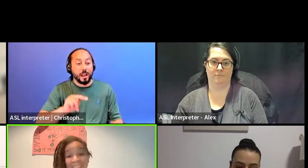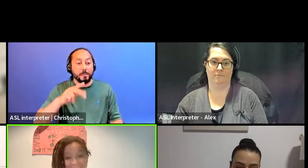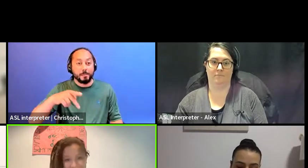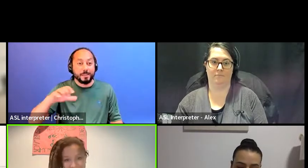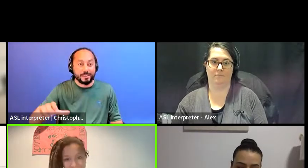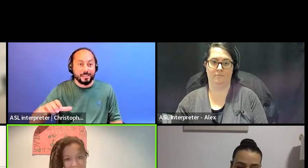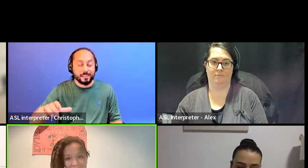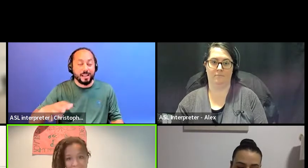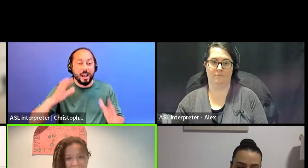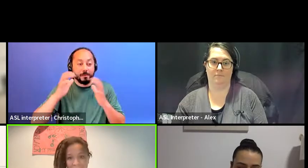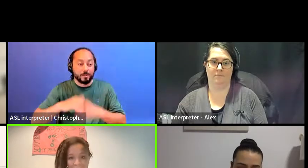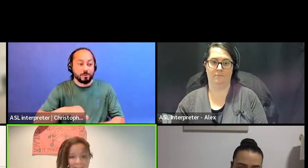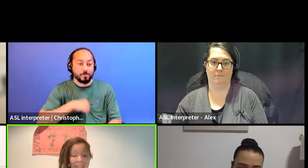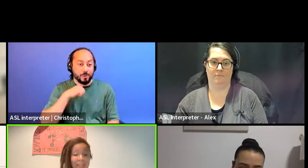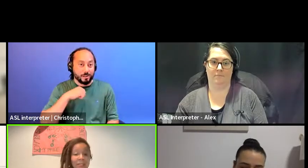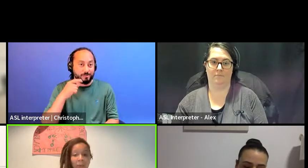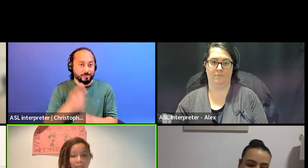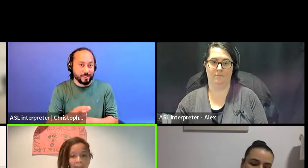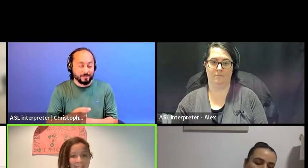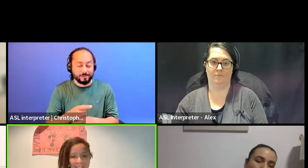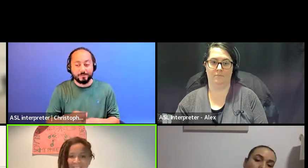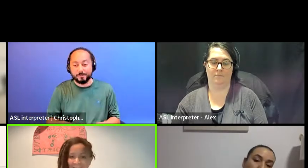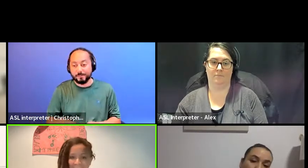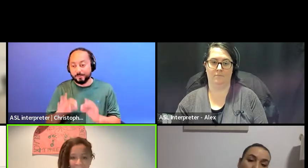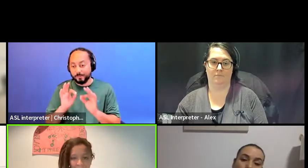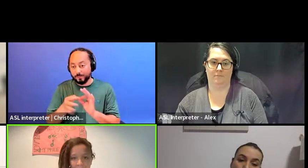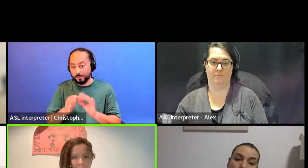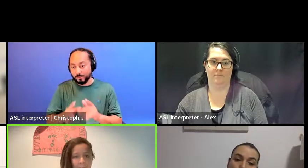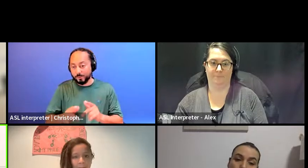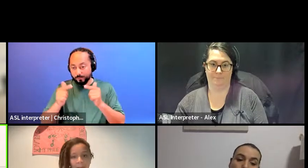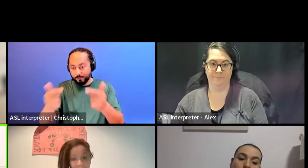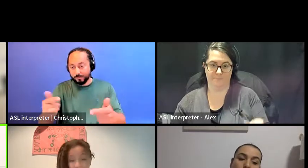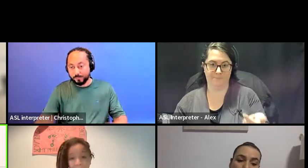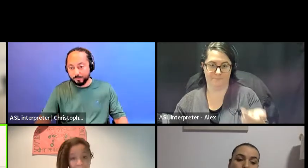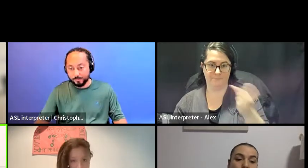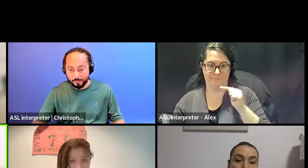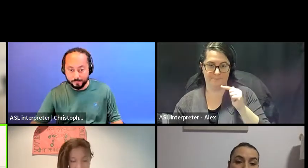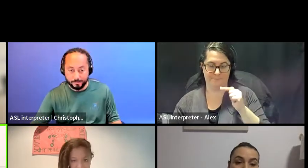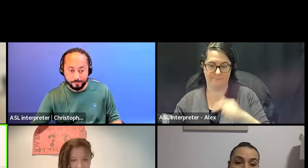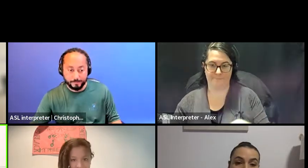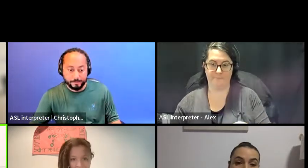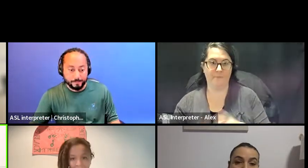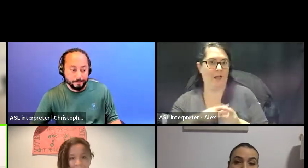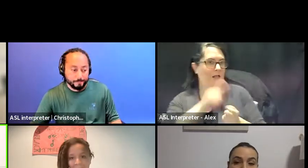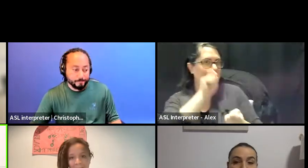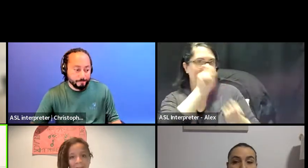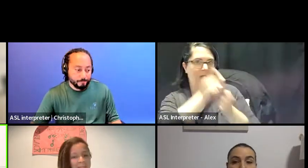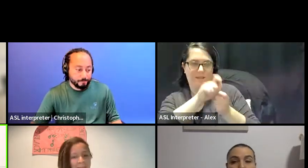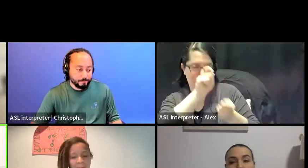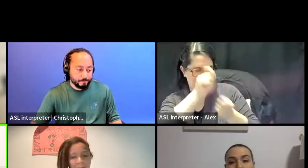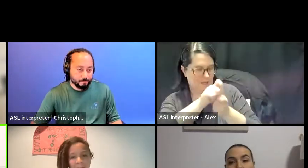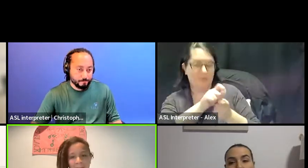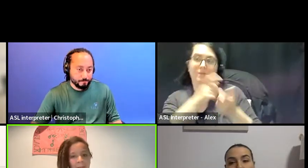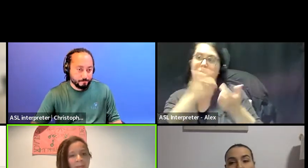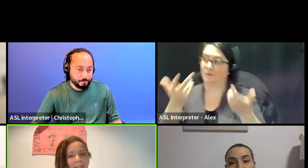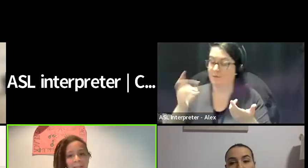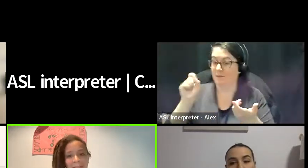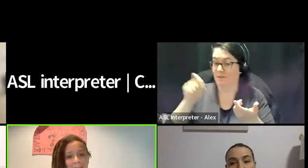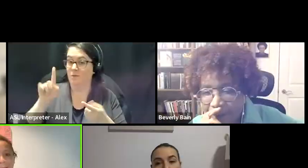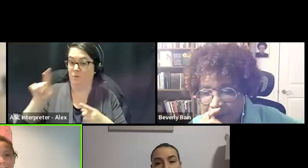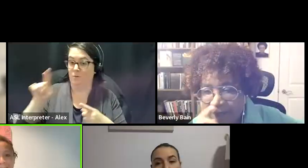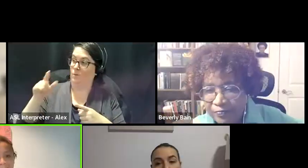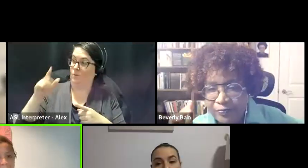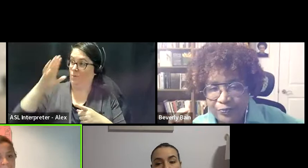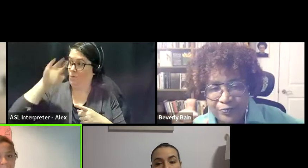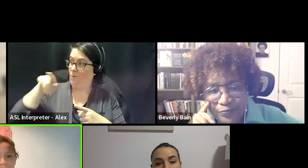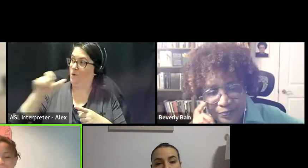pride. And I think that's it, right. One of the answers is to create alternative political formations, right. So I that you're not on